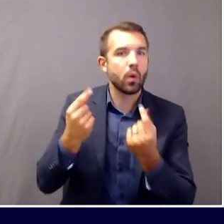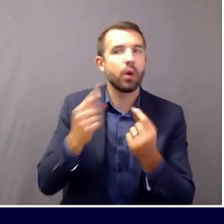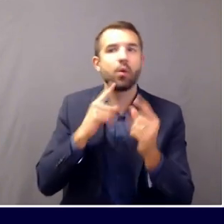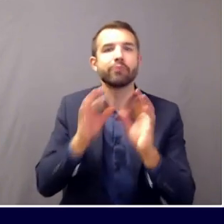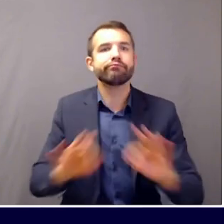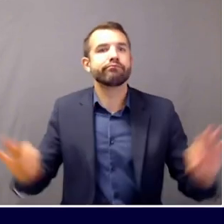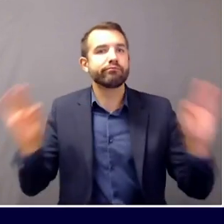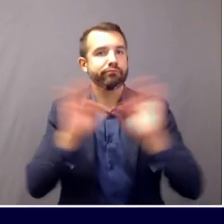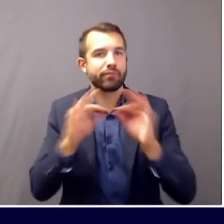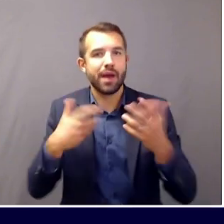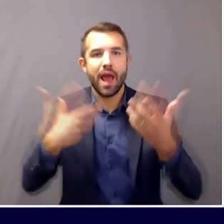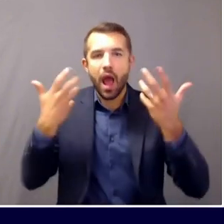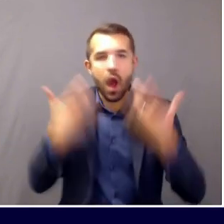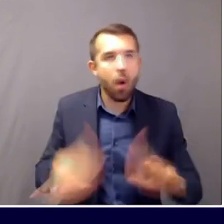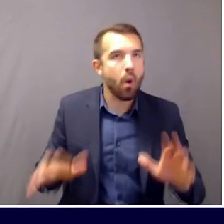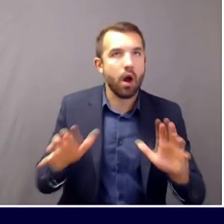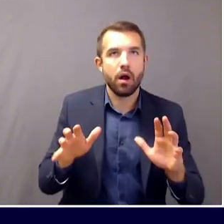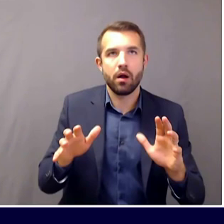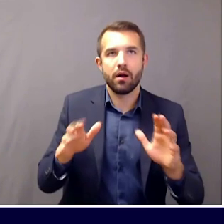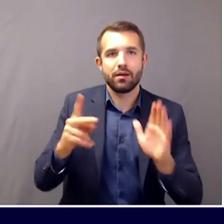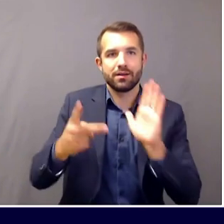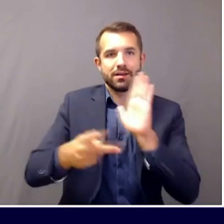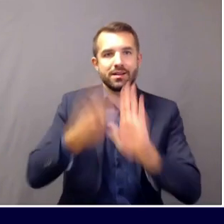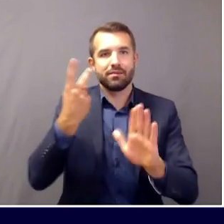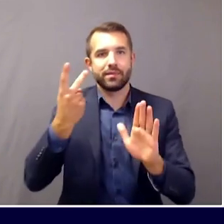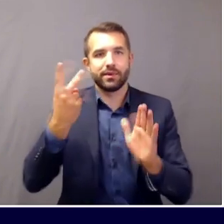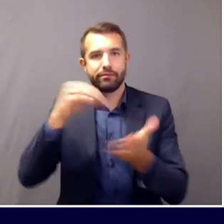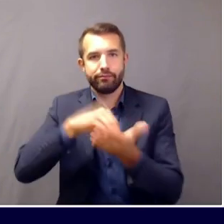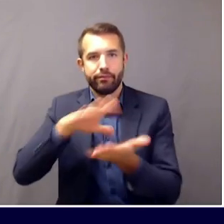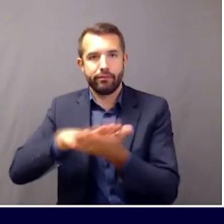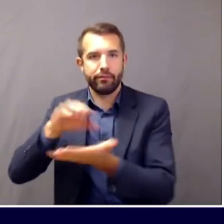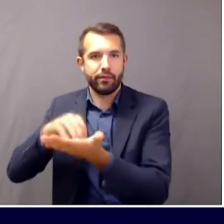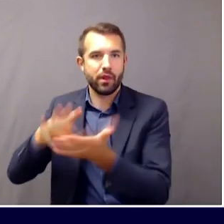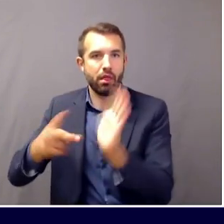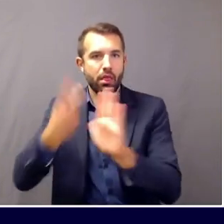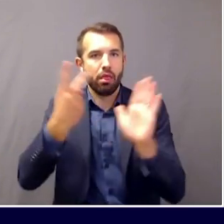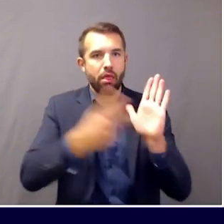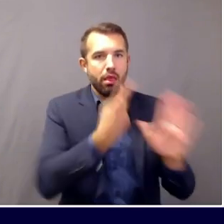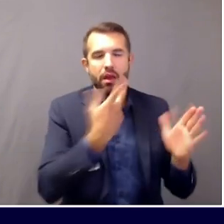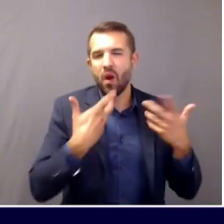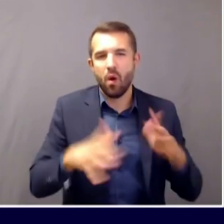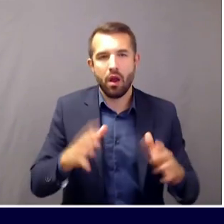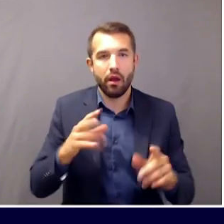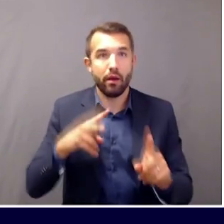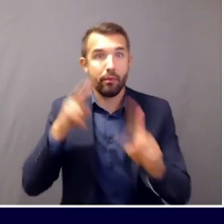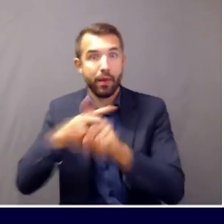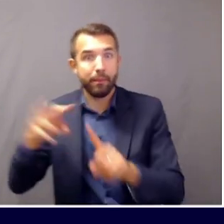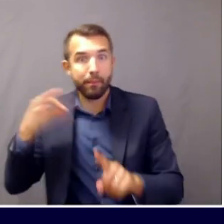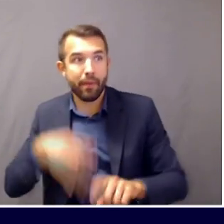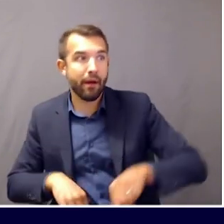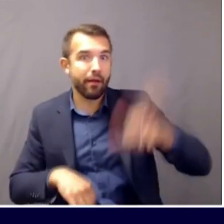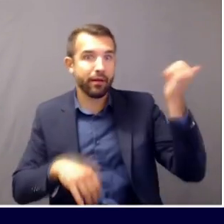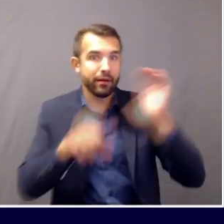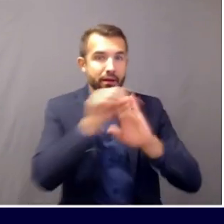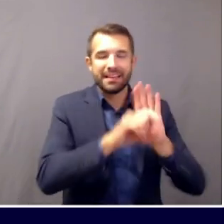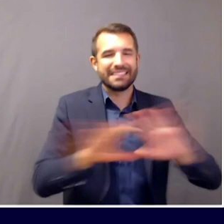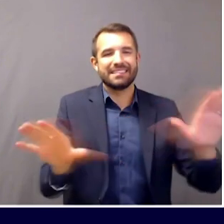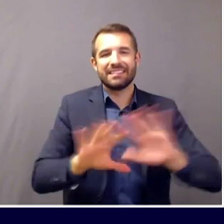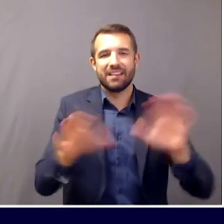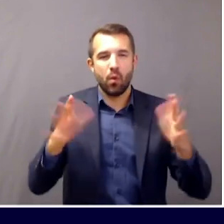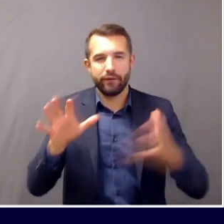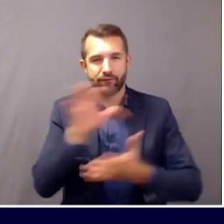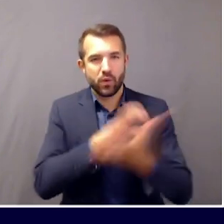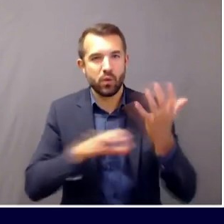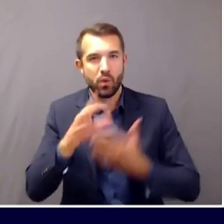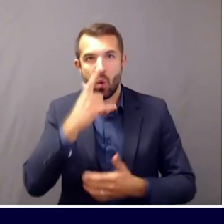state and then they're simultaneously reporting to the state of Maine, we have to make sure we're not double counting and artificially inflating the number